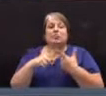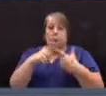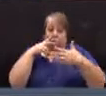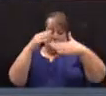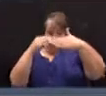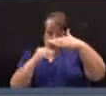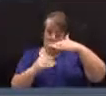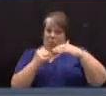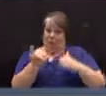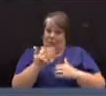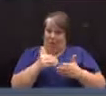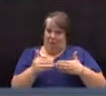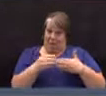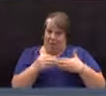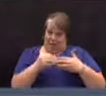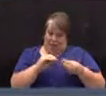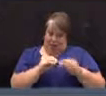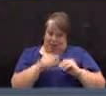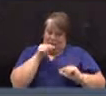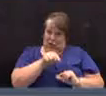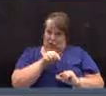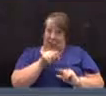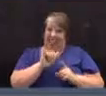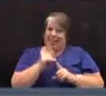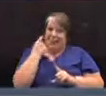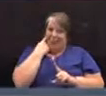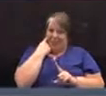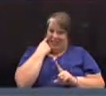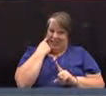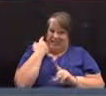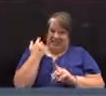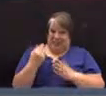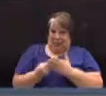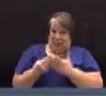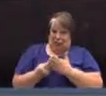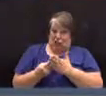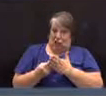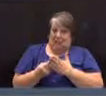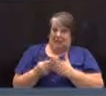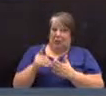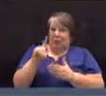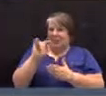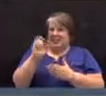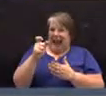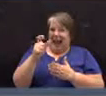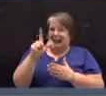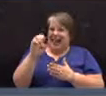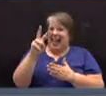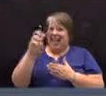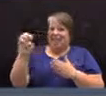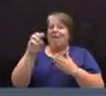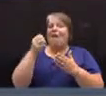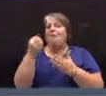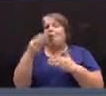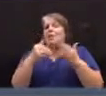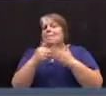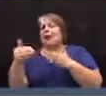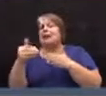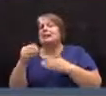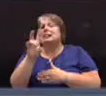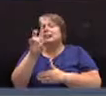figure in the budget that was previously passed, there was a tax levy of $14,076